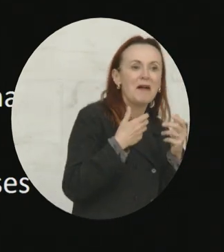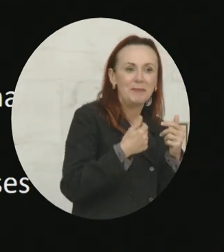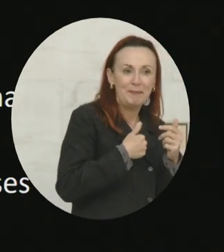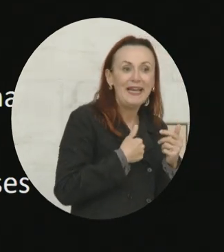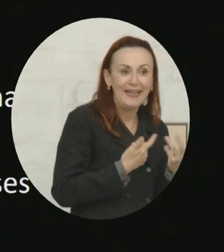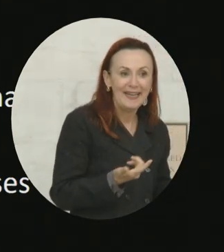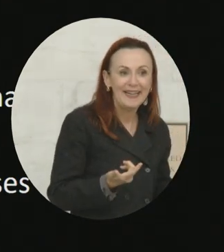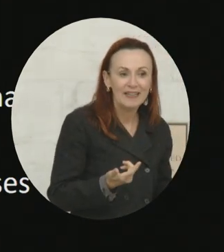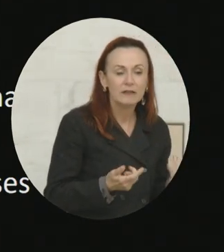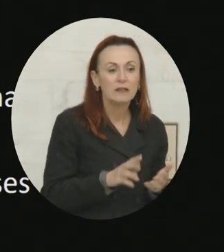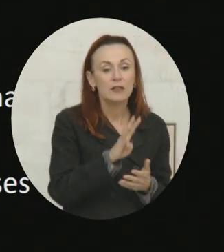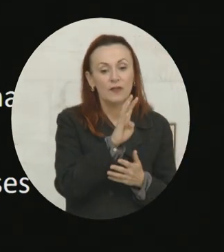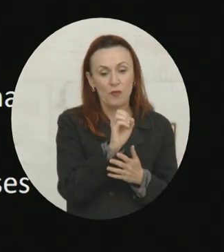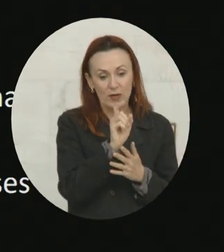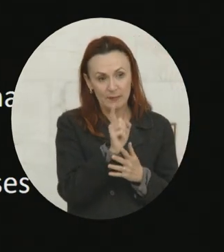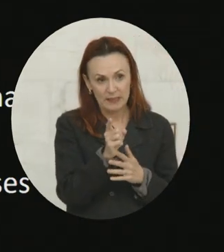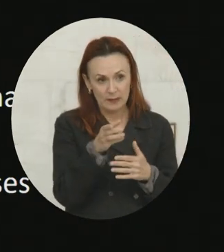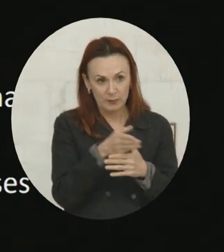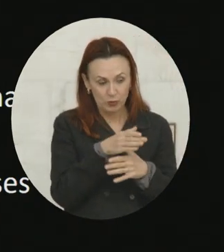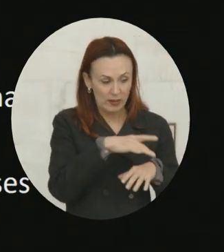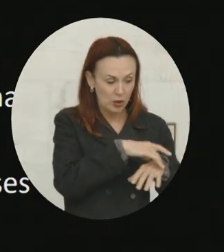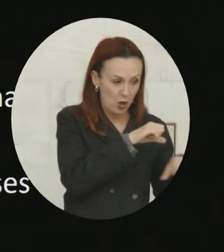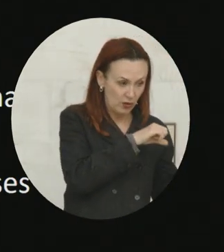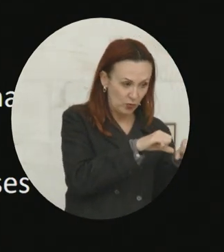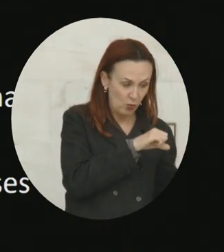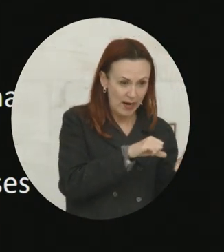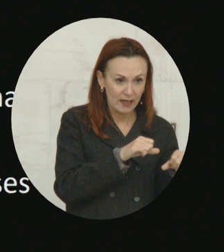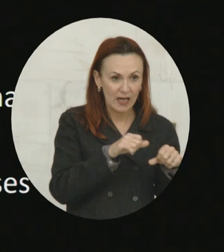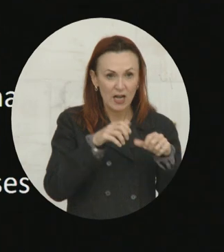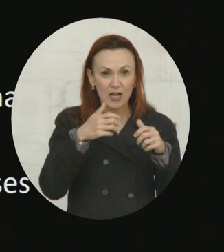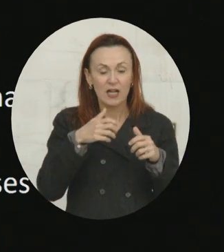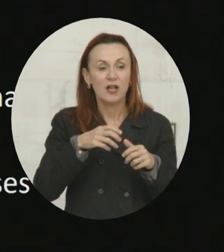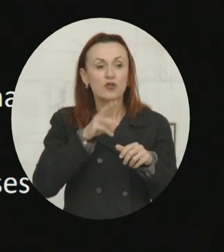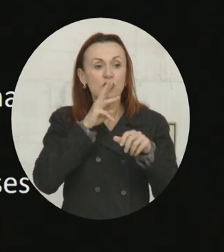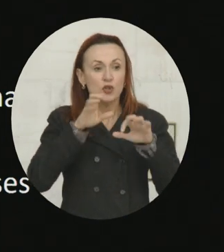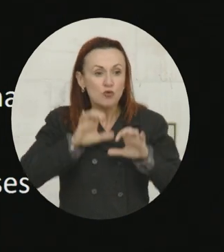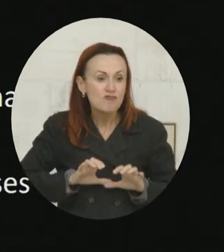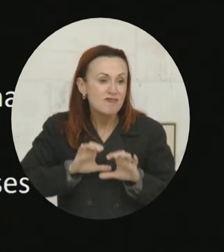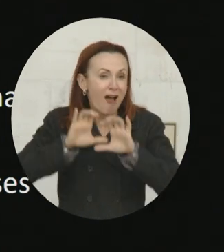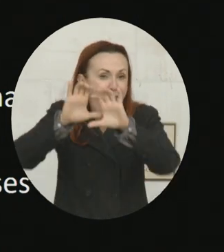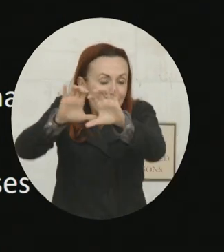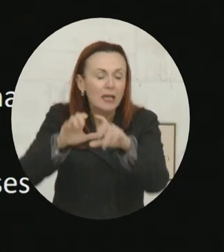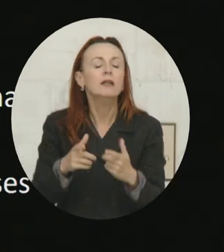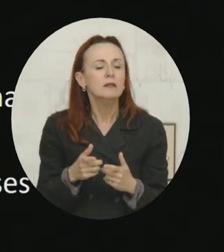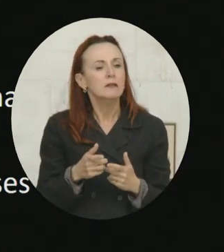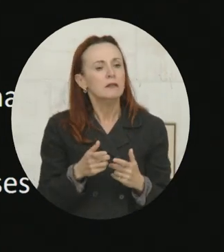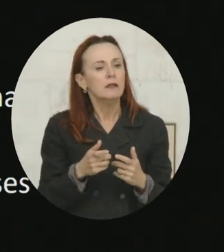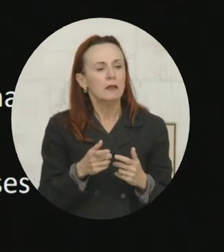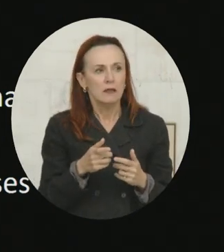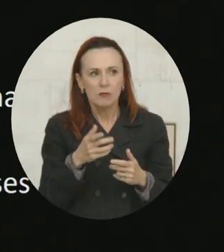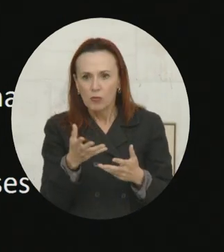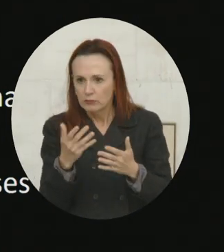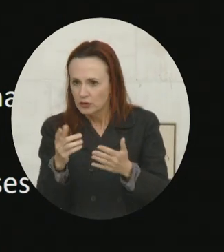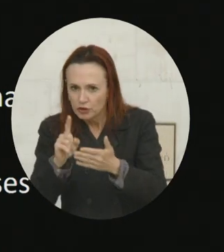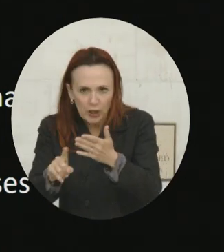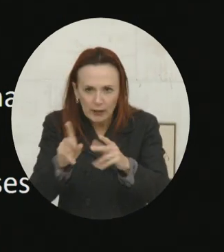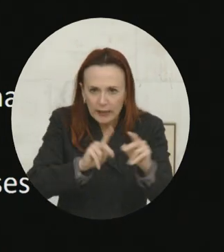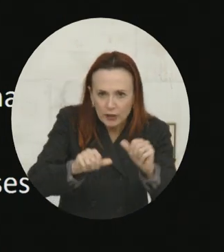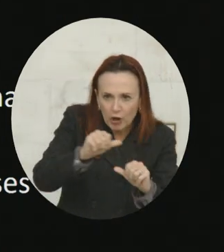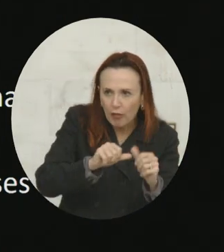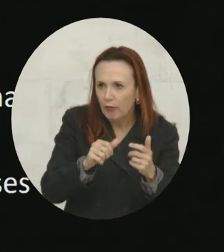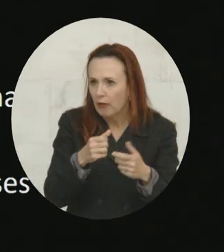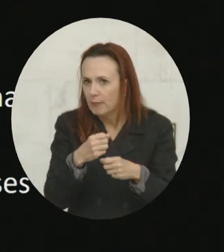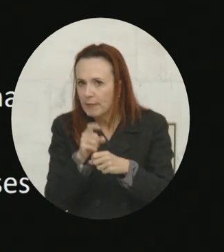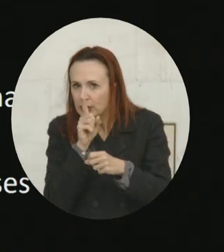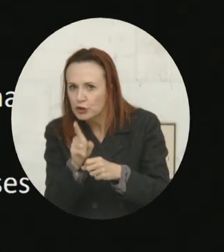40 minutes between the earthquake and the arrival of the tsunami to make sure that they were safe, or if they weren't, to get them to safety. We know that